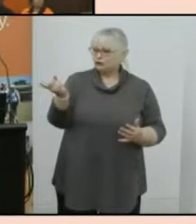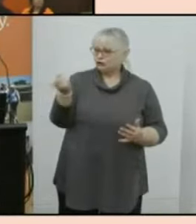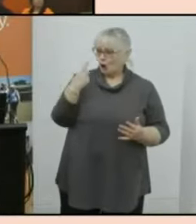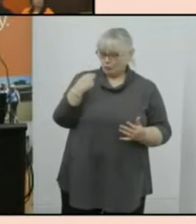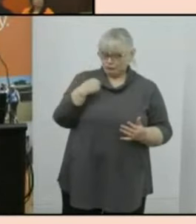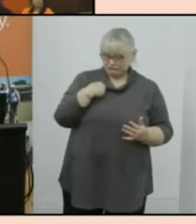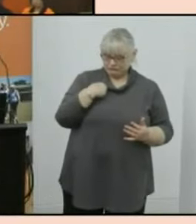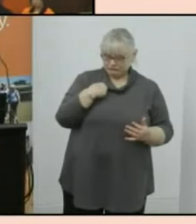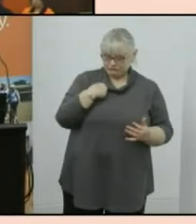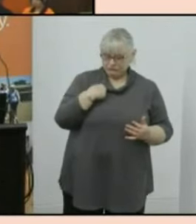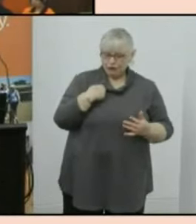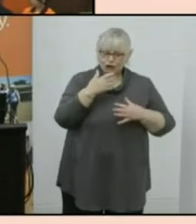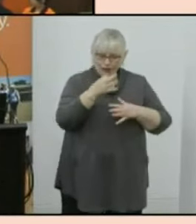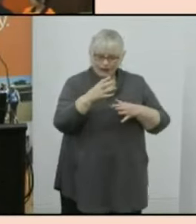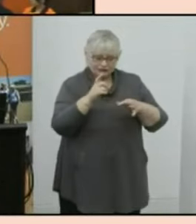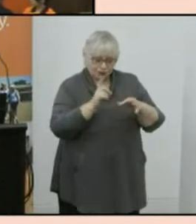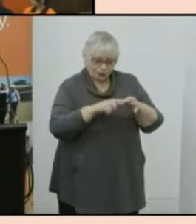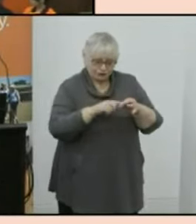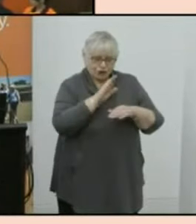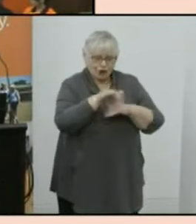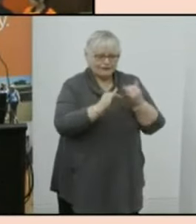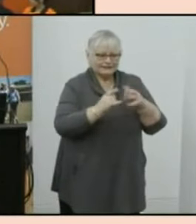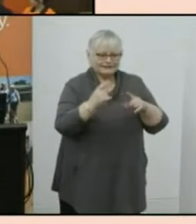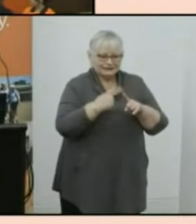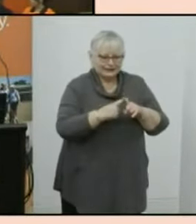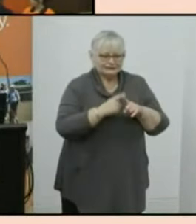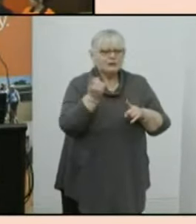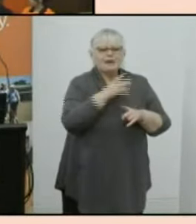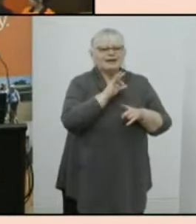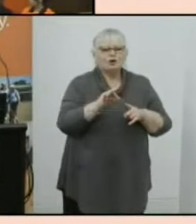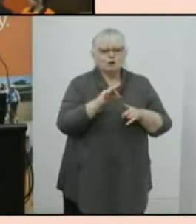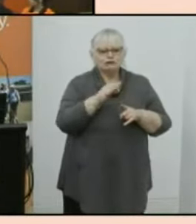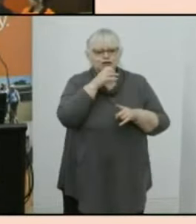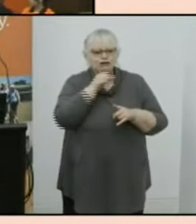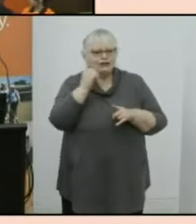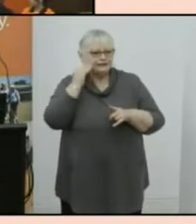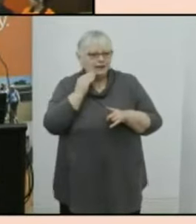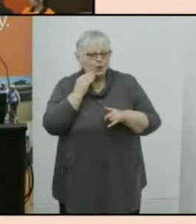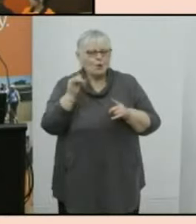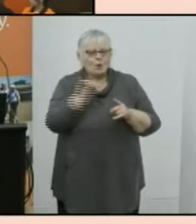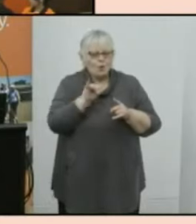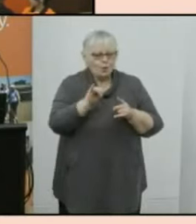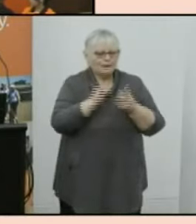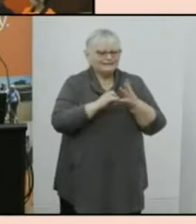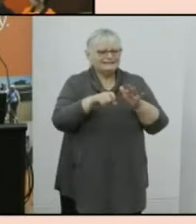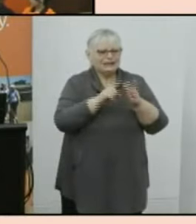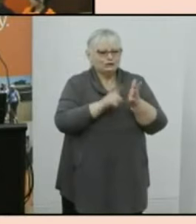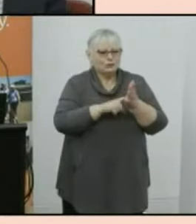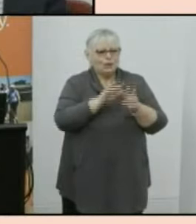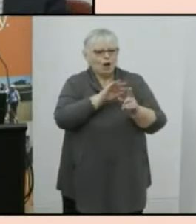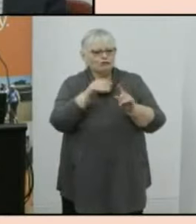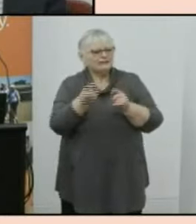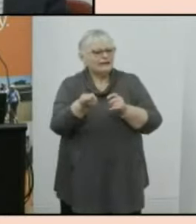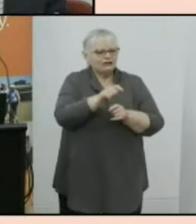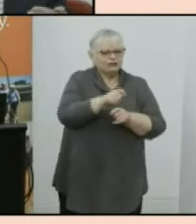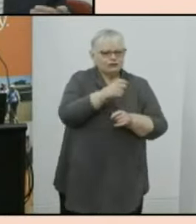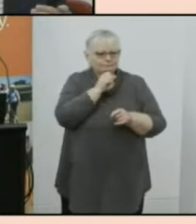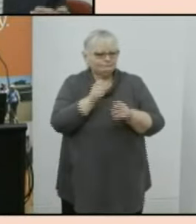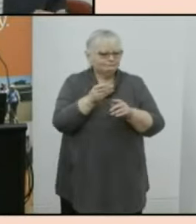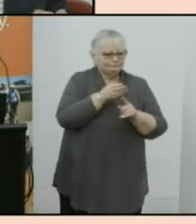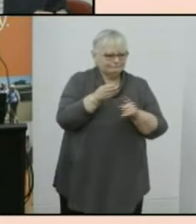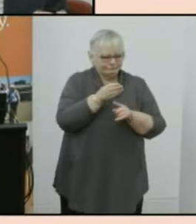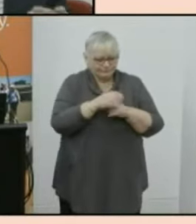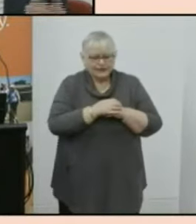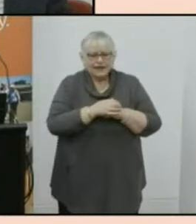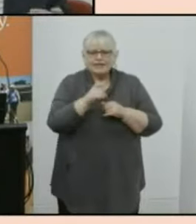to ask a question on sex but not on gender and not on sexual orientation so the question that was asked was